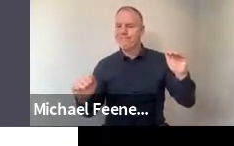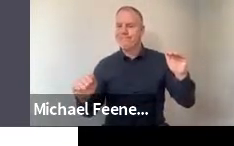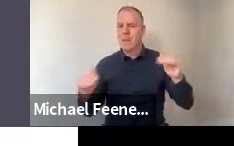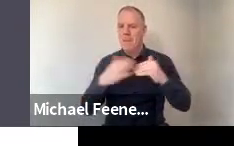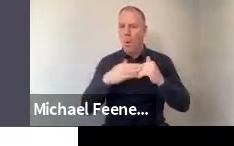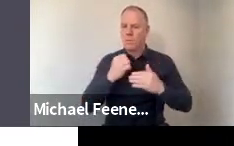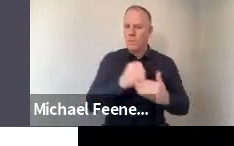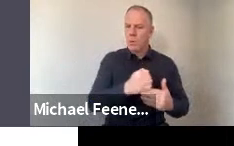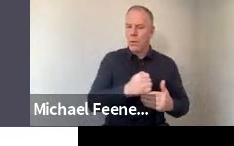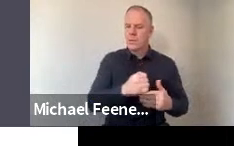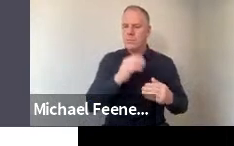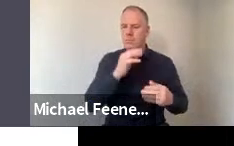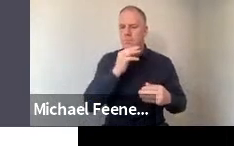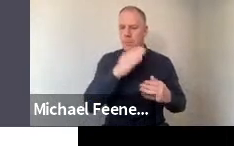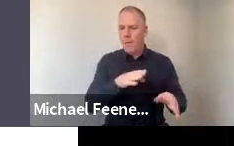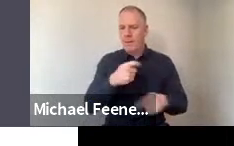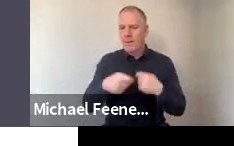public.